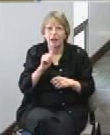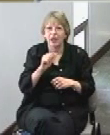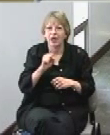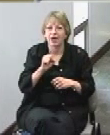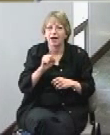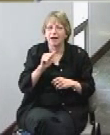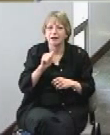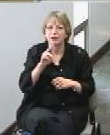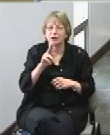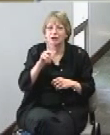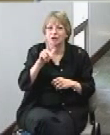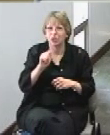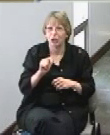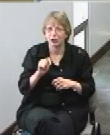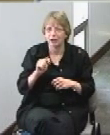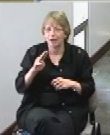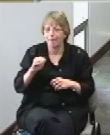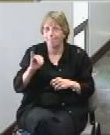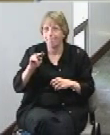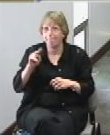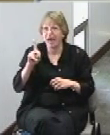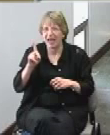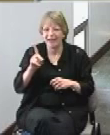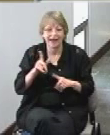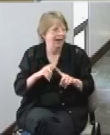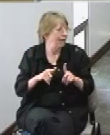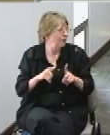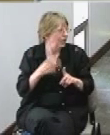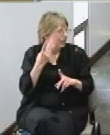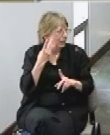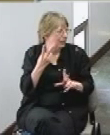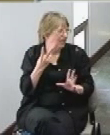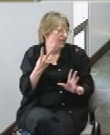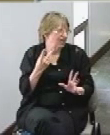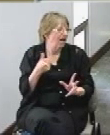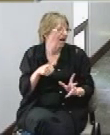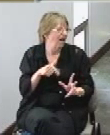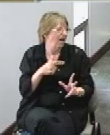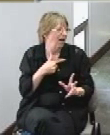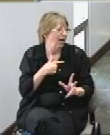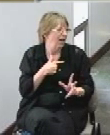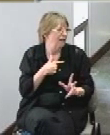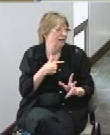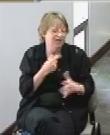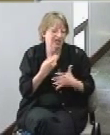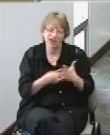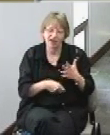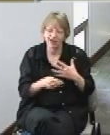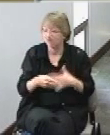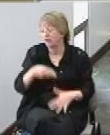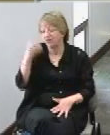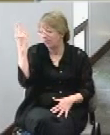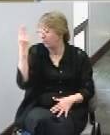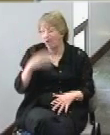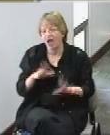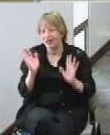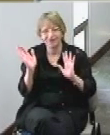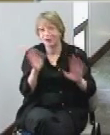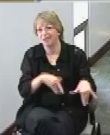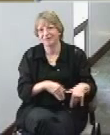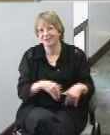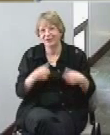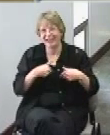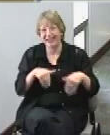but they saw us coming and the price was too high so we're going to go with one that we have